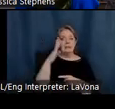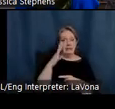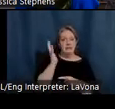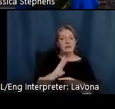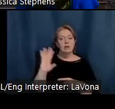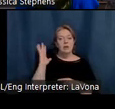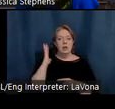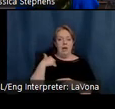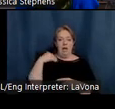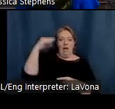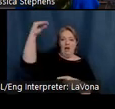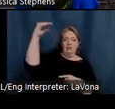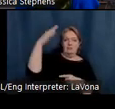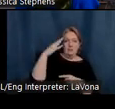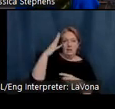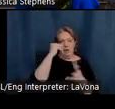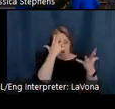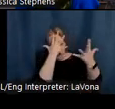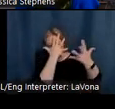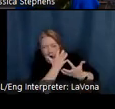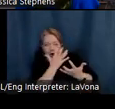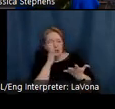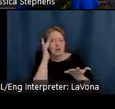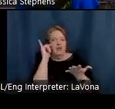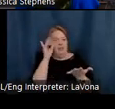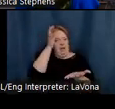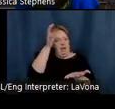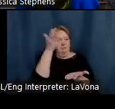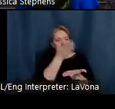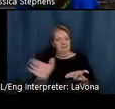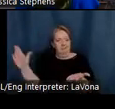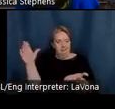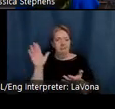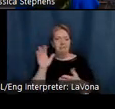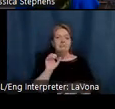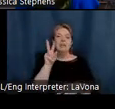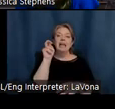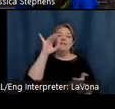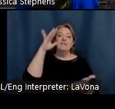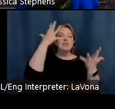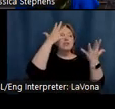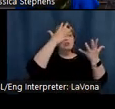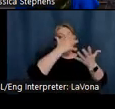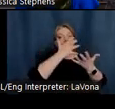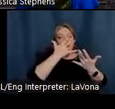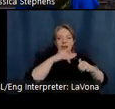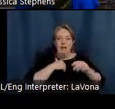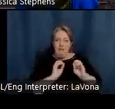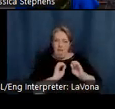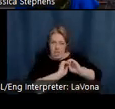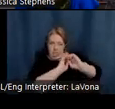shadow is discarded, and even shadows are pointed, luminous, and full of color as